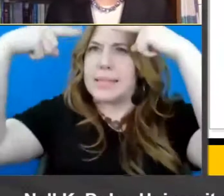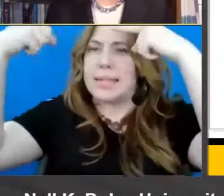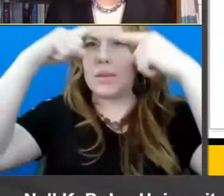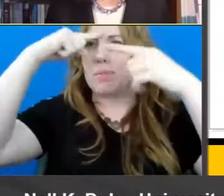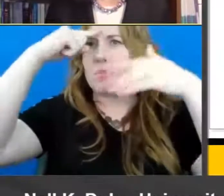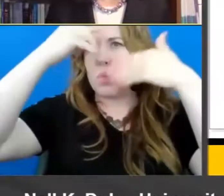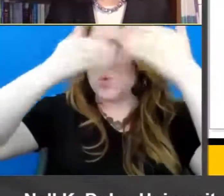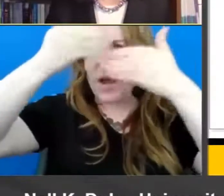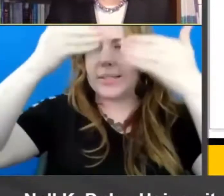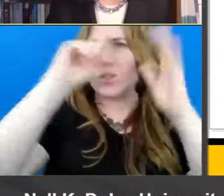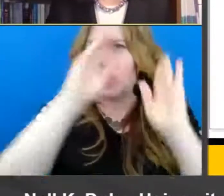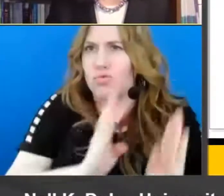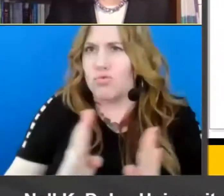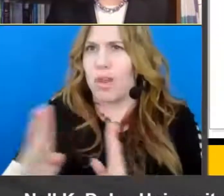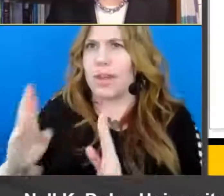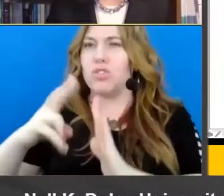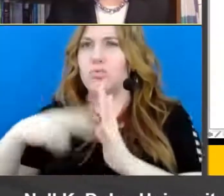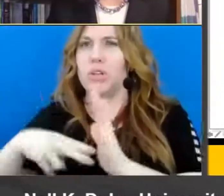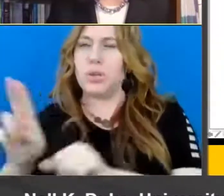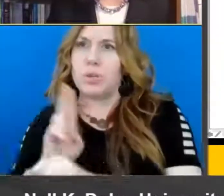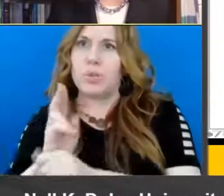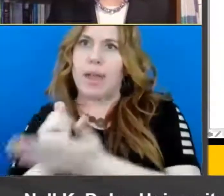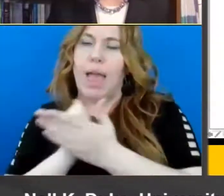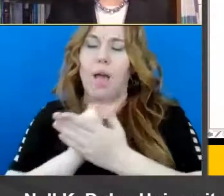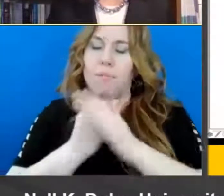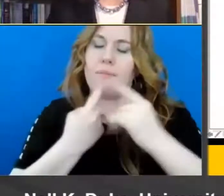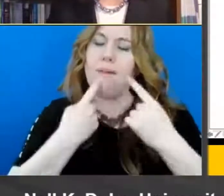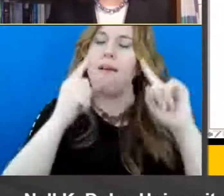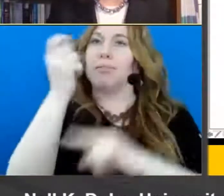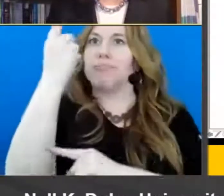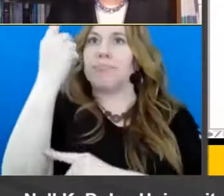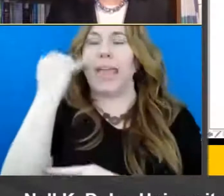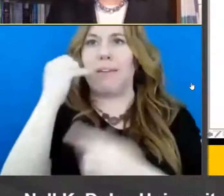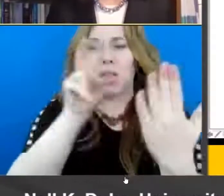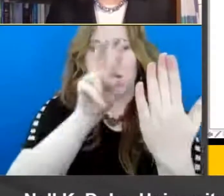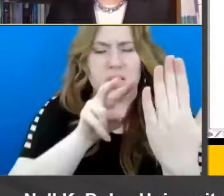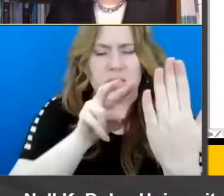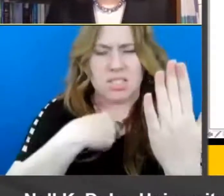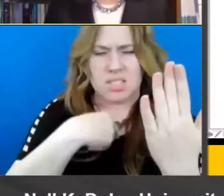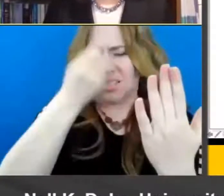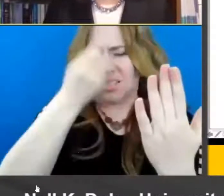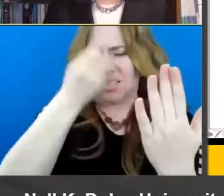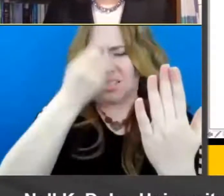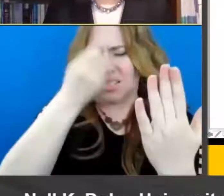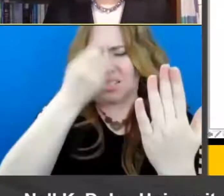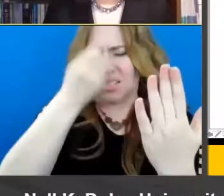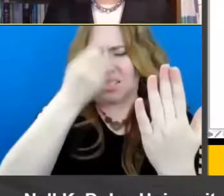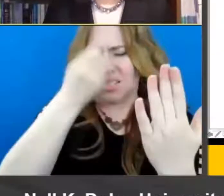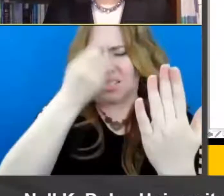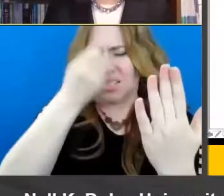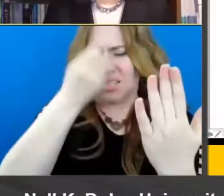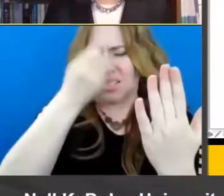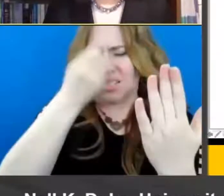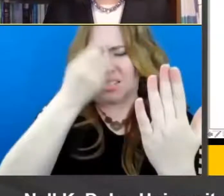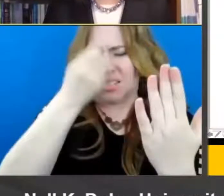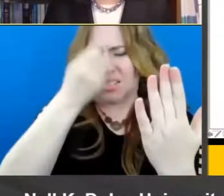that readers use to support their comprehension particularly when they're stuck so we uh i'm gonna stop here